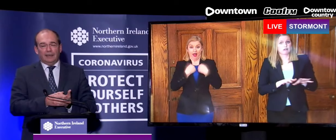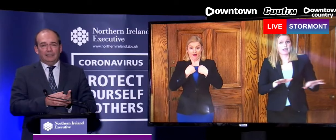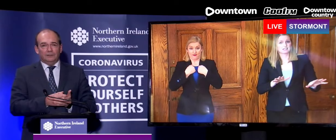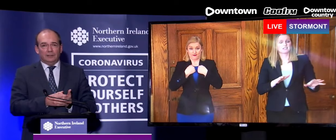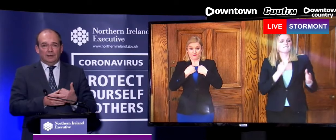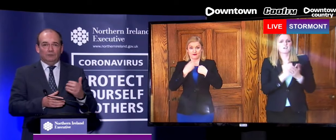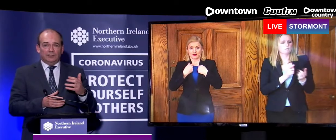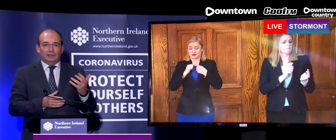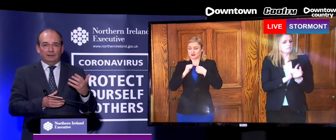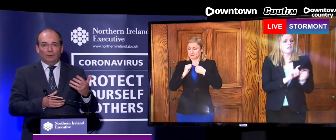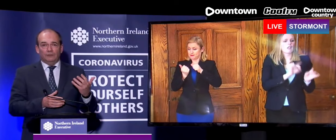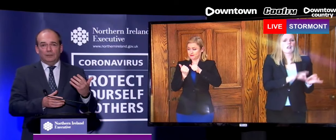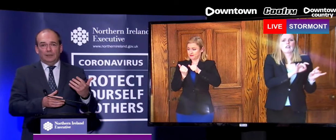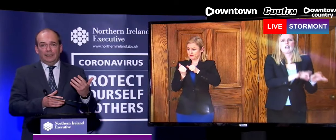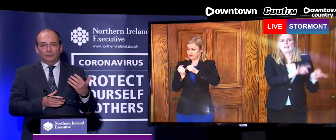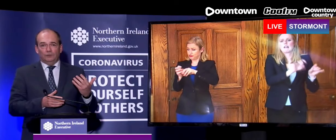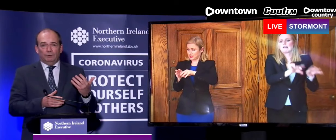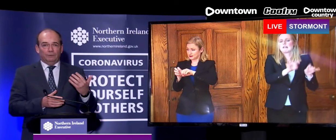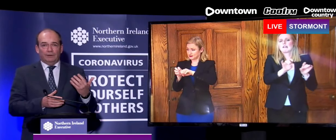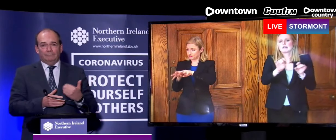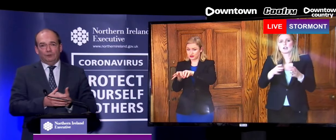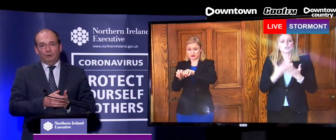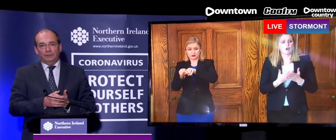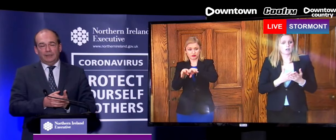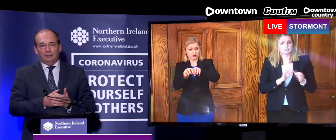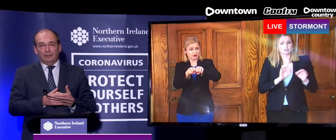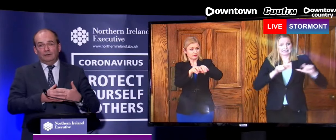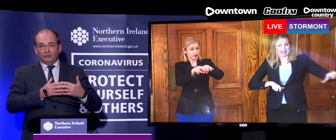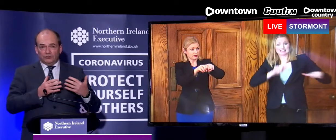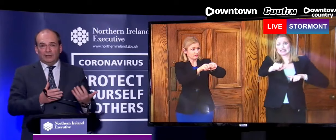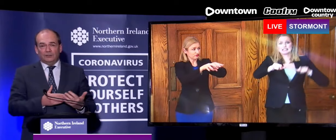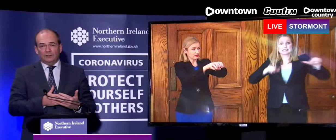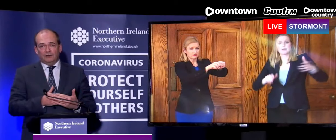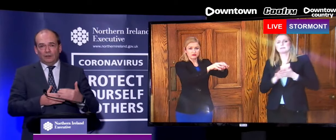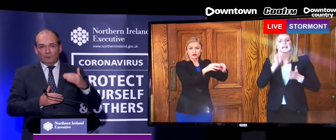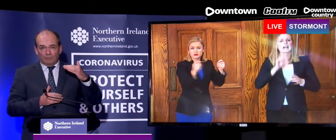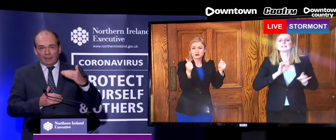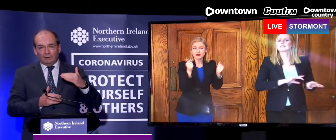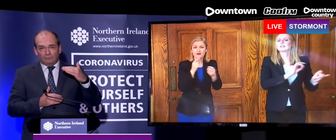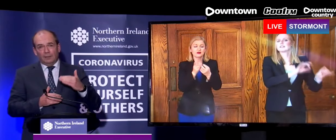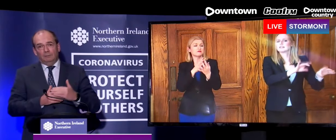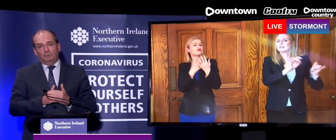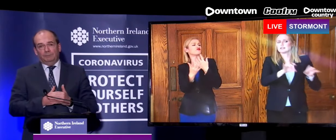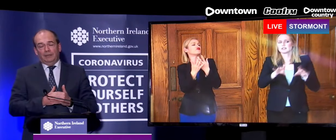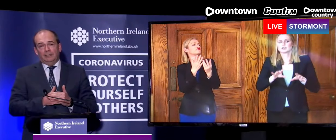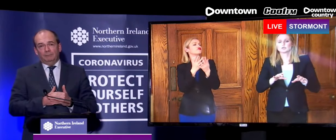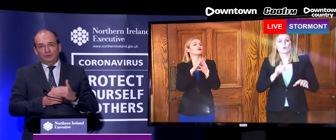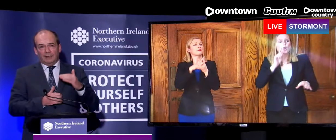these islands, it was sitting at around 2.5, 2.8. There are suggestions that now we may have